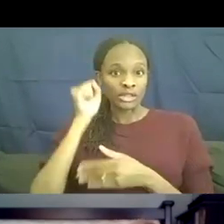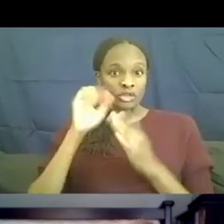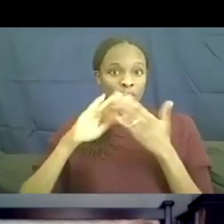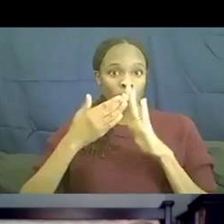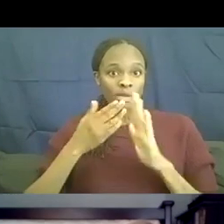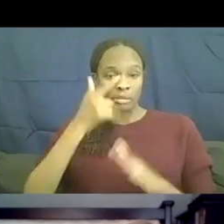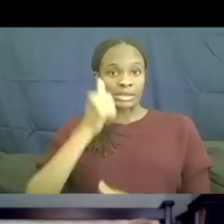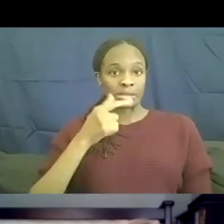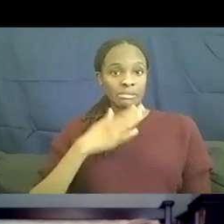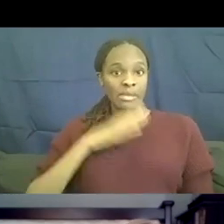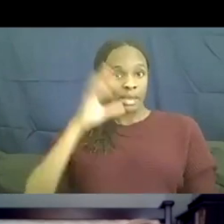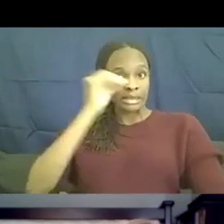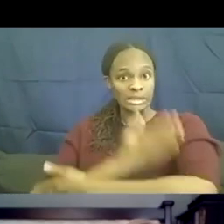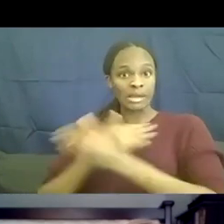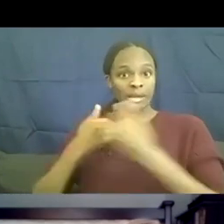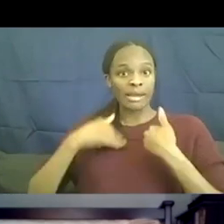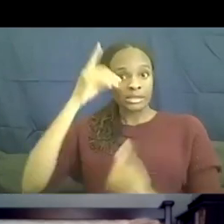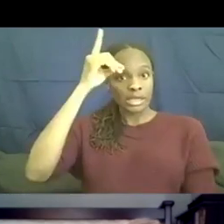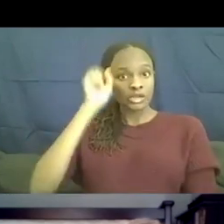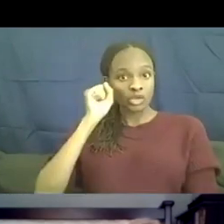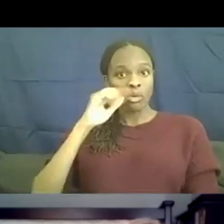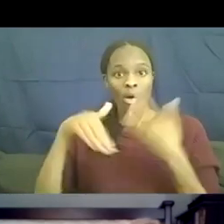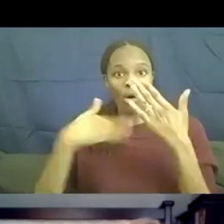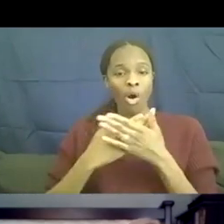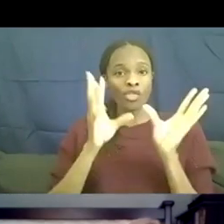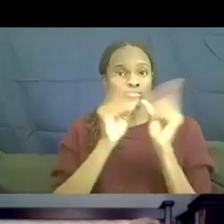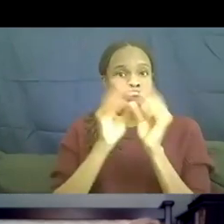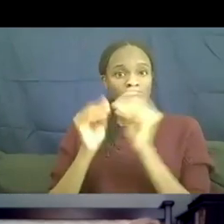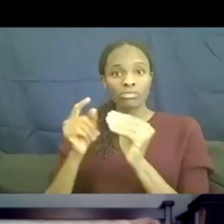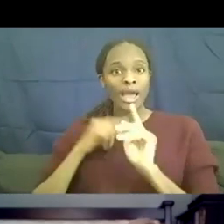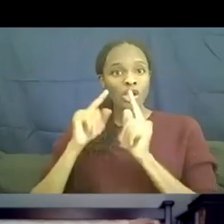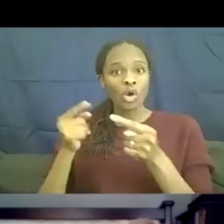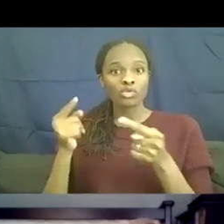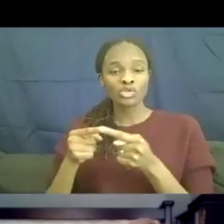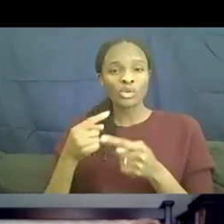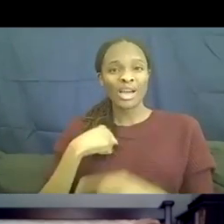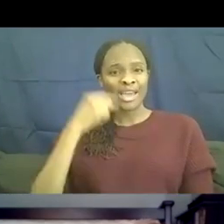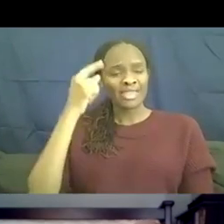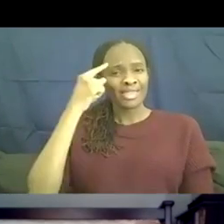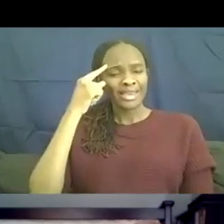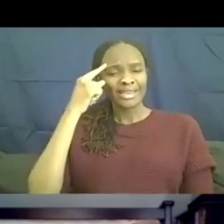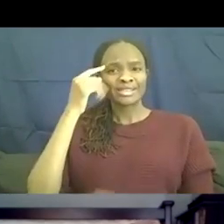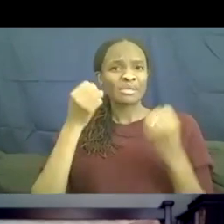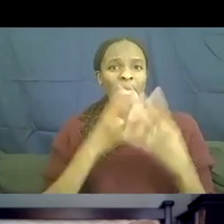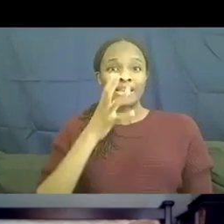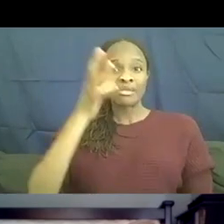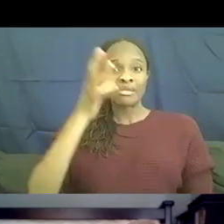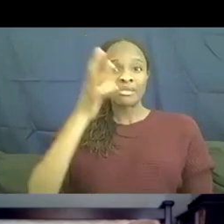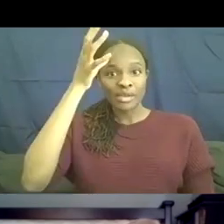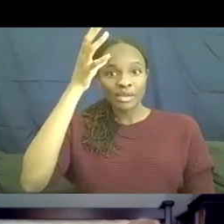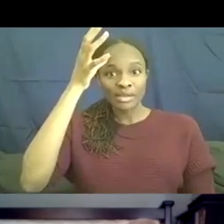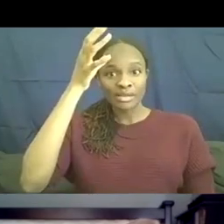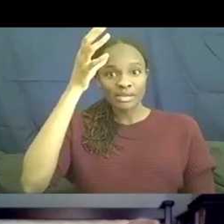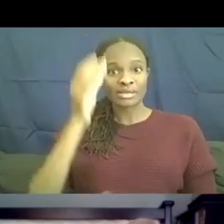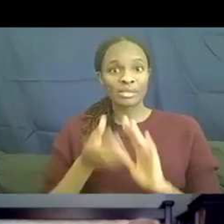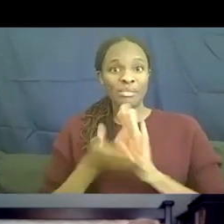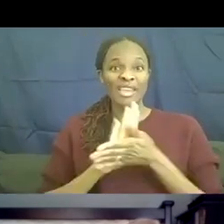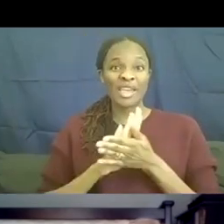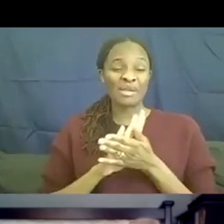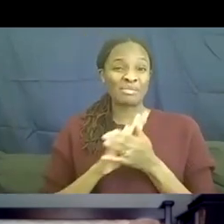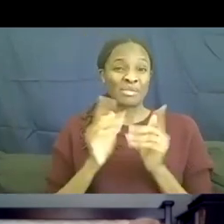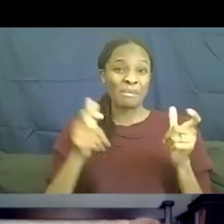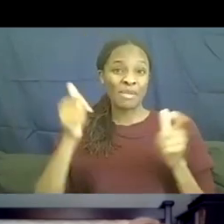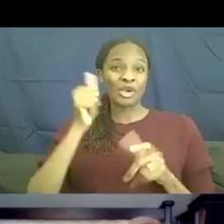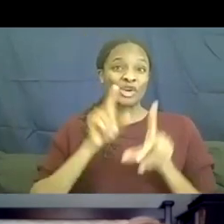to and the conferences I go to, I think almost your parents became as big as big, if not maybe bigger stars sometimes than